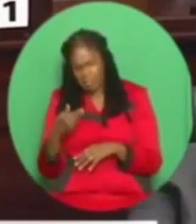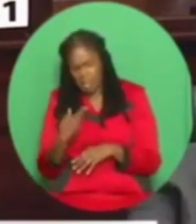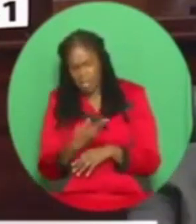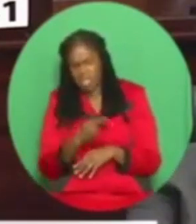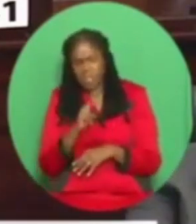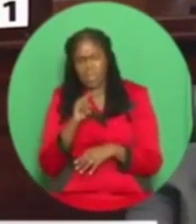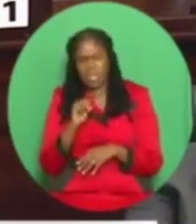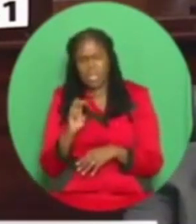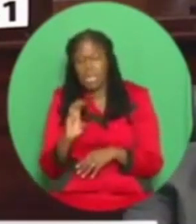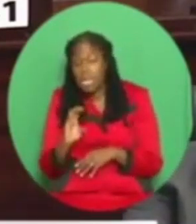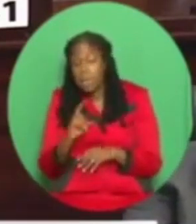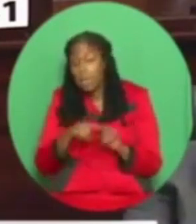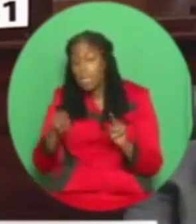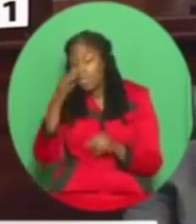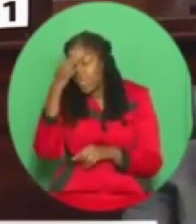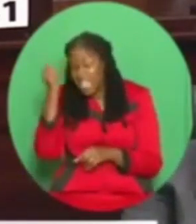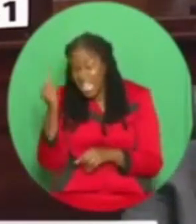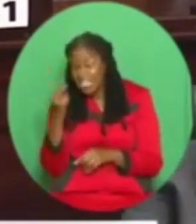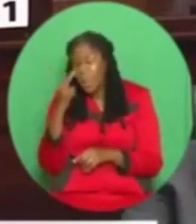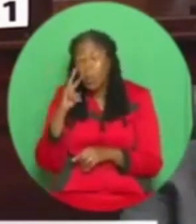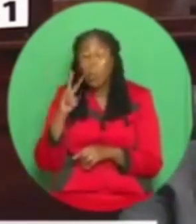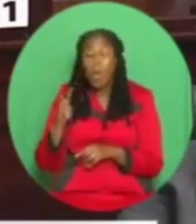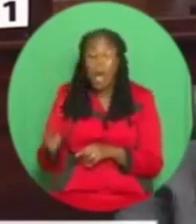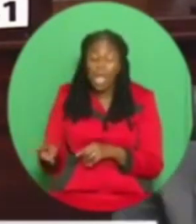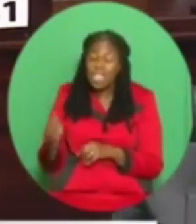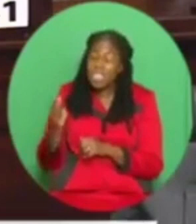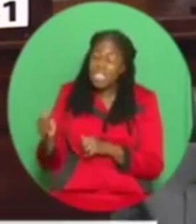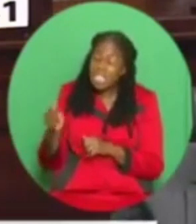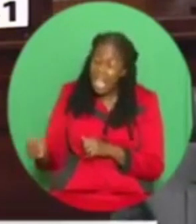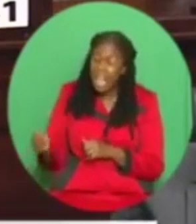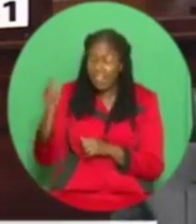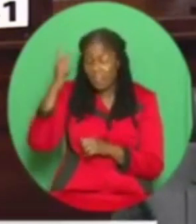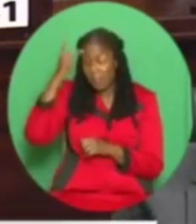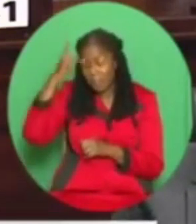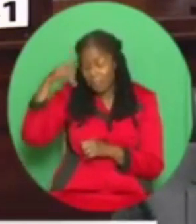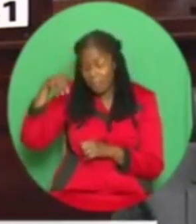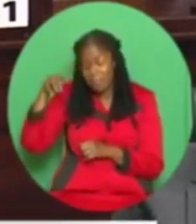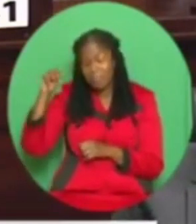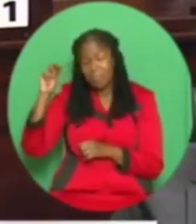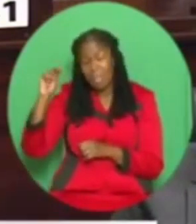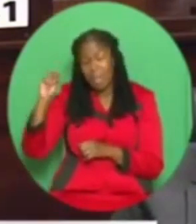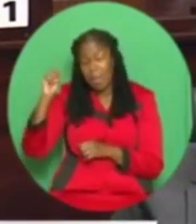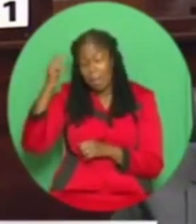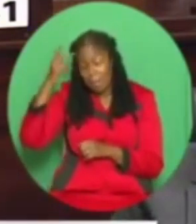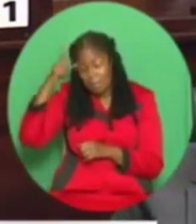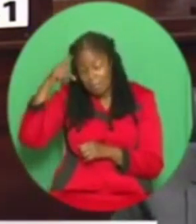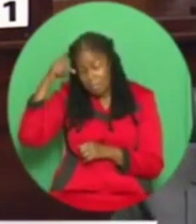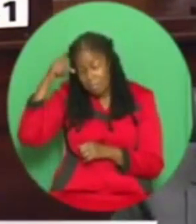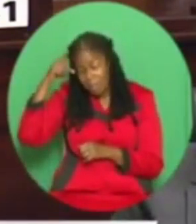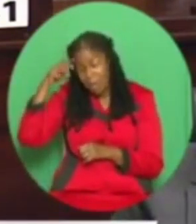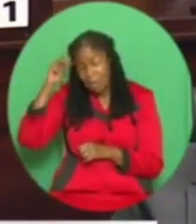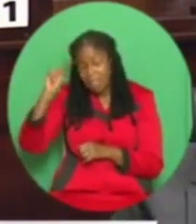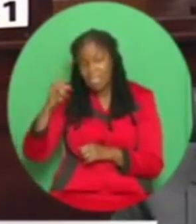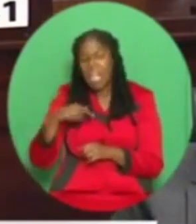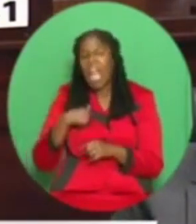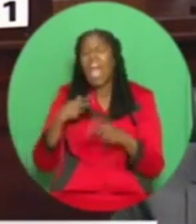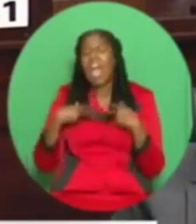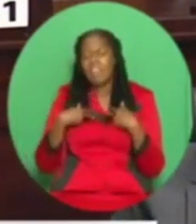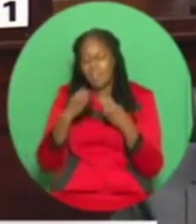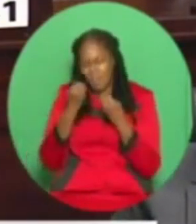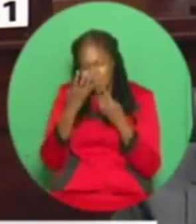They forget to look at their side and I have a tip I have a tip for the member for Roka Maloney